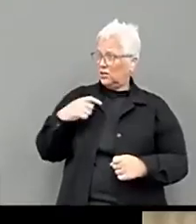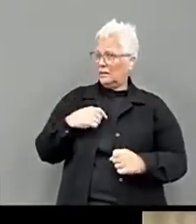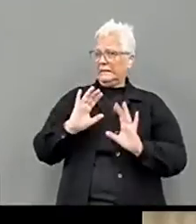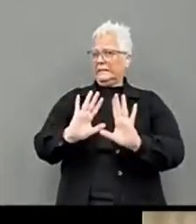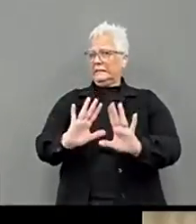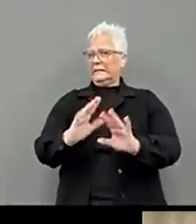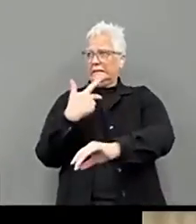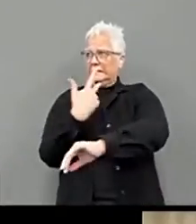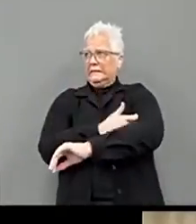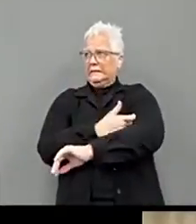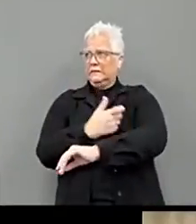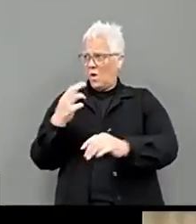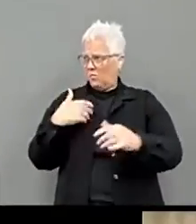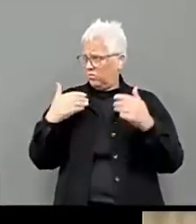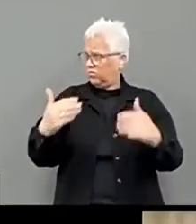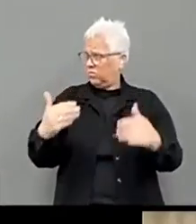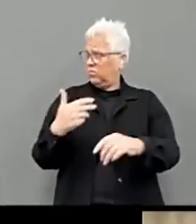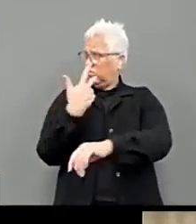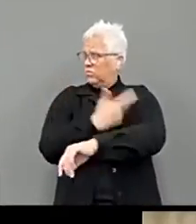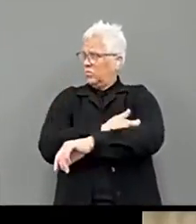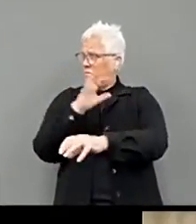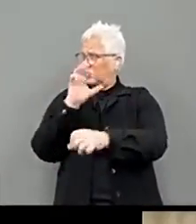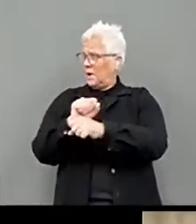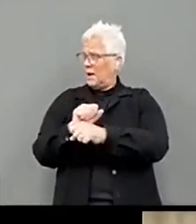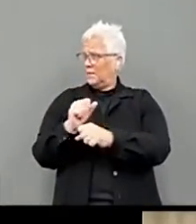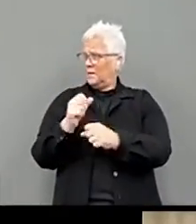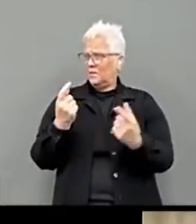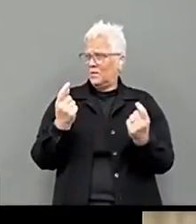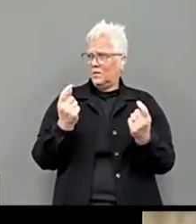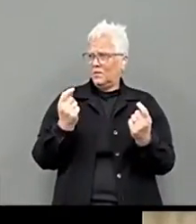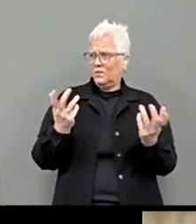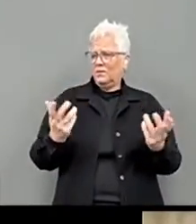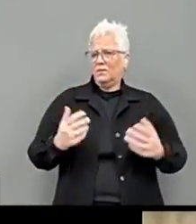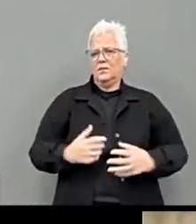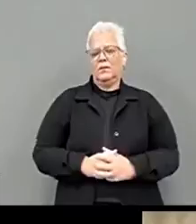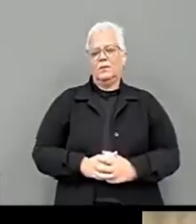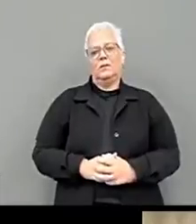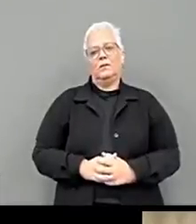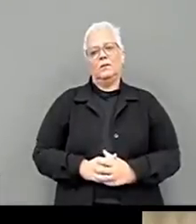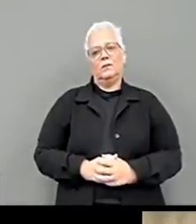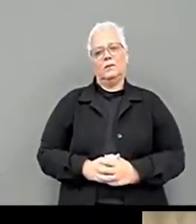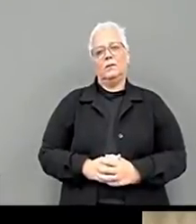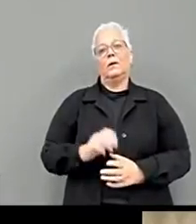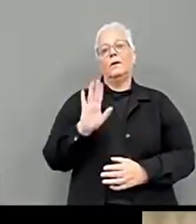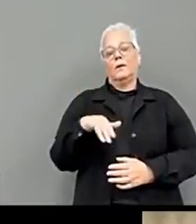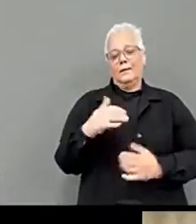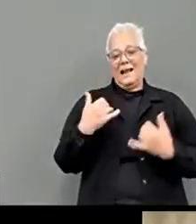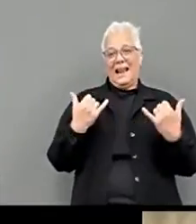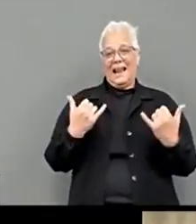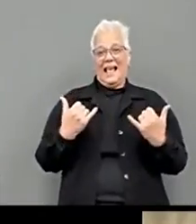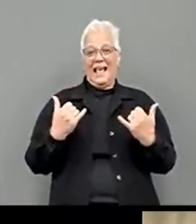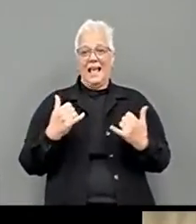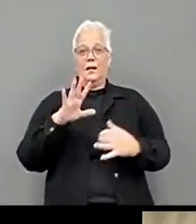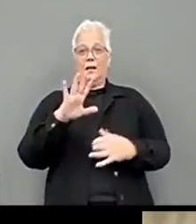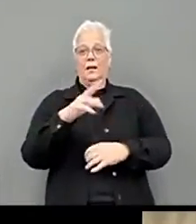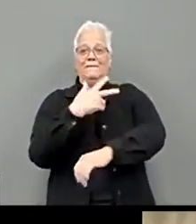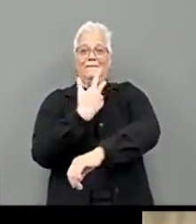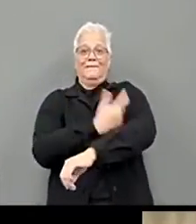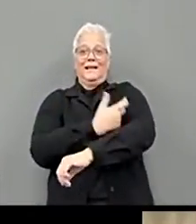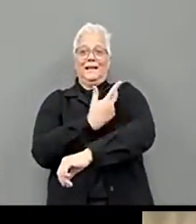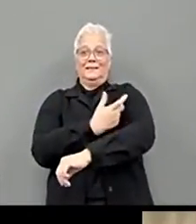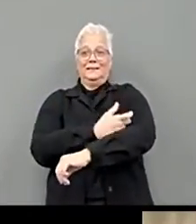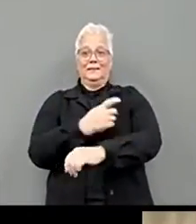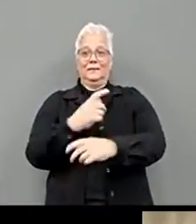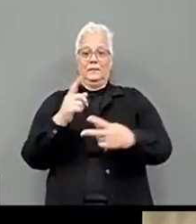You know, since it's not an open call for vaccine, we're vaccinating and phasing in groups, I think regardless of